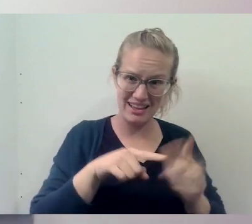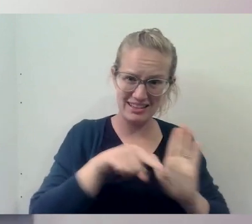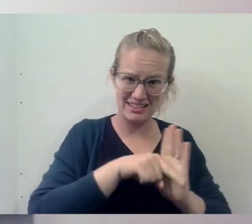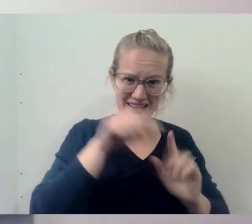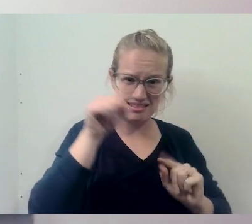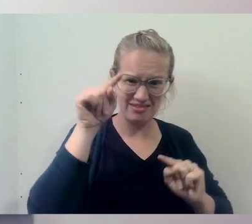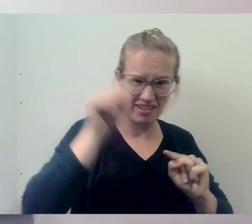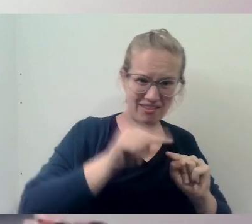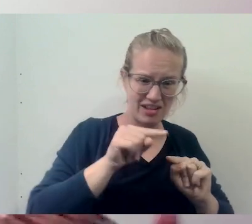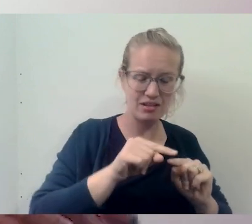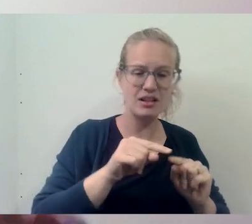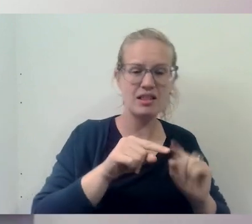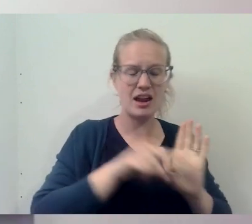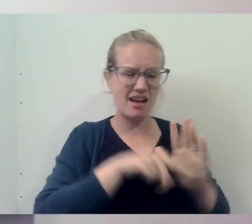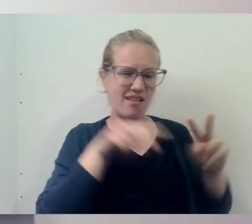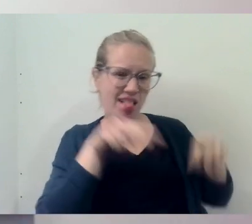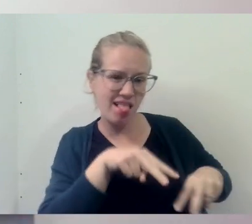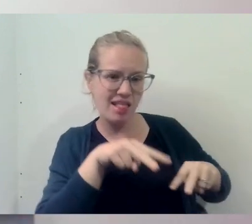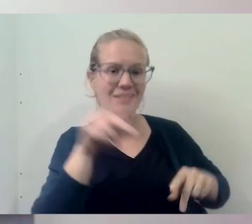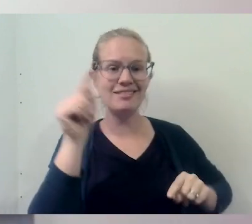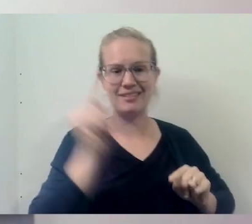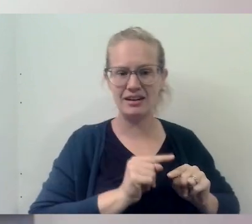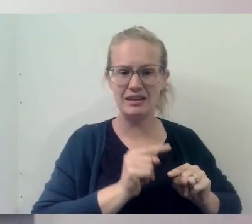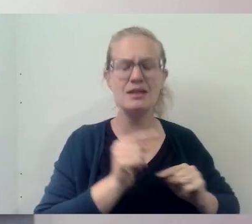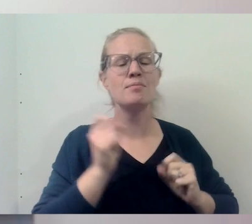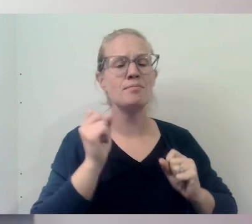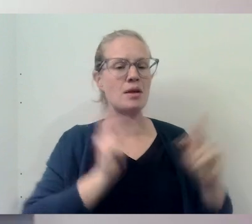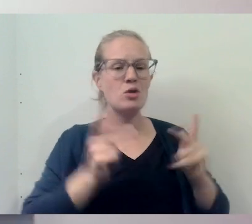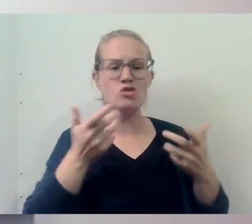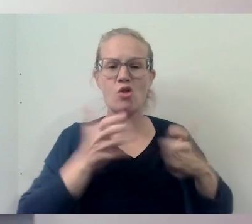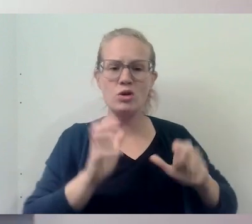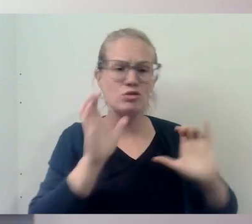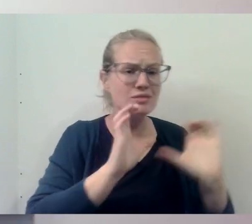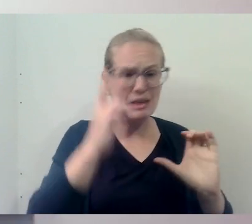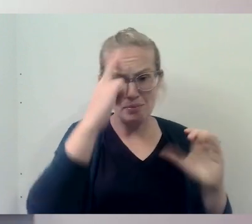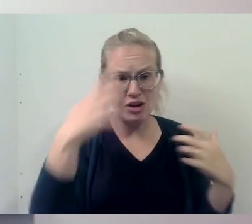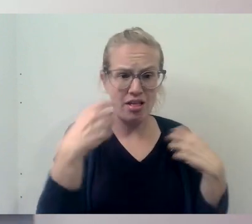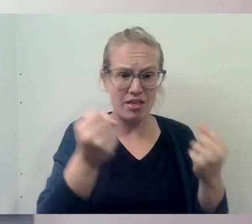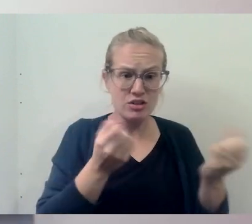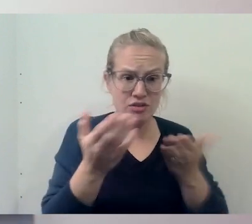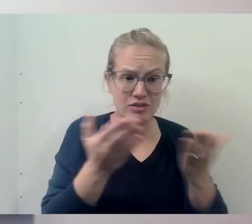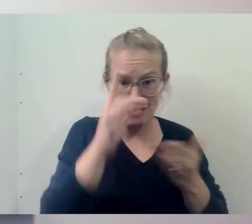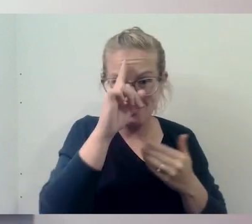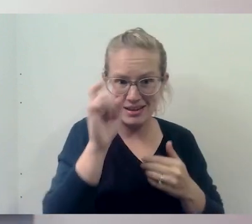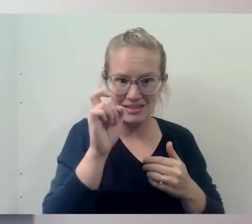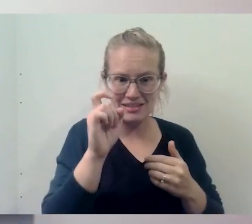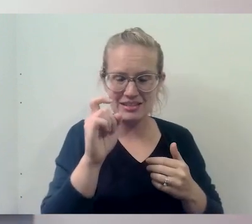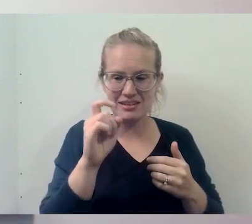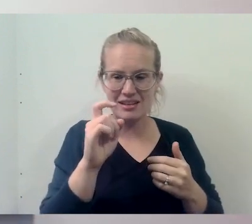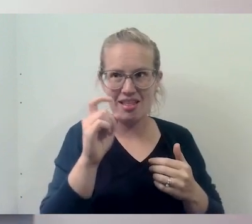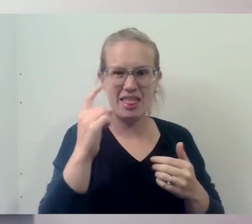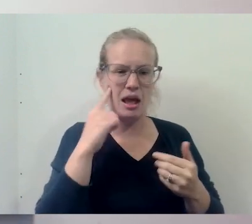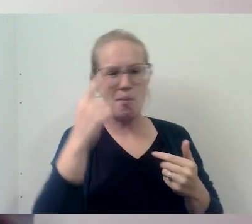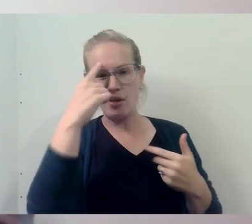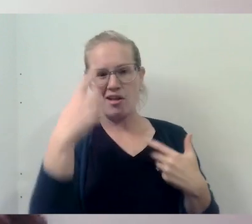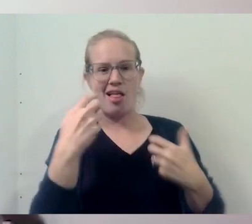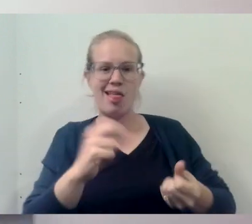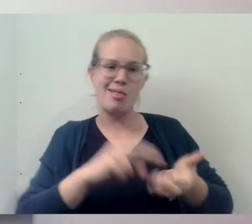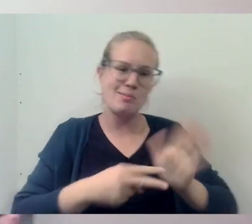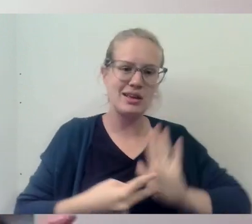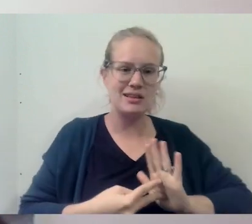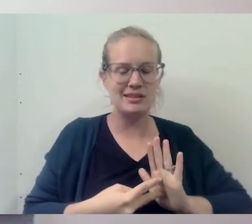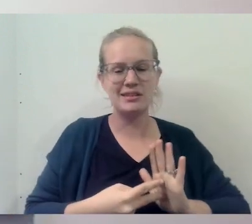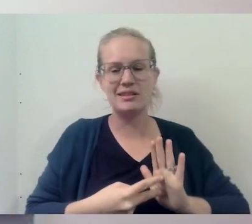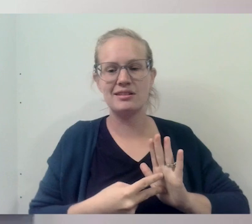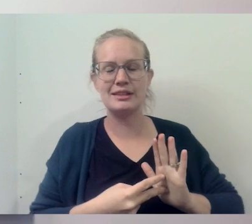of times people don't want to seek mental health services because they associate it with, you know,